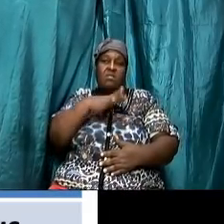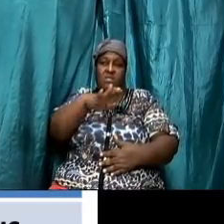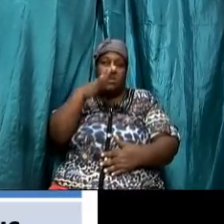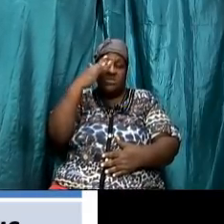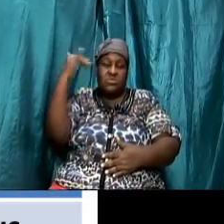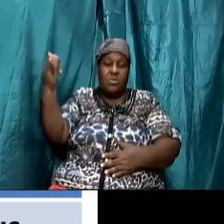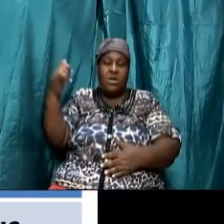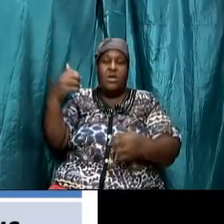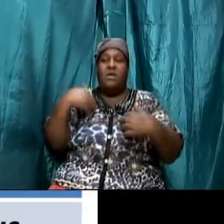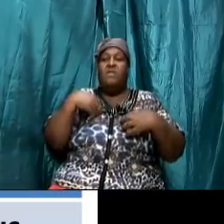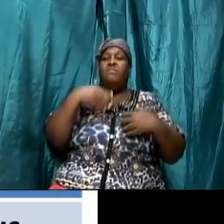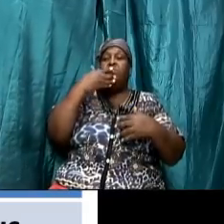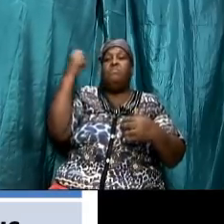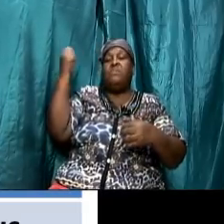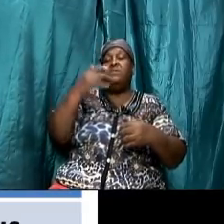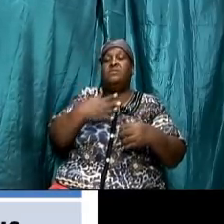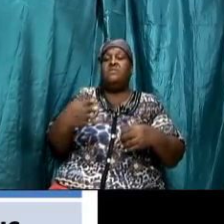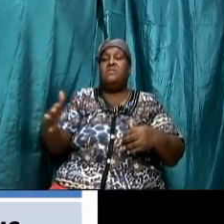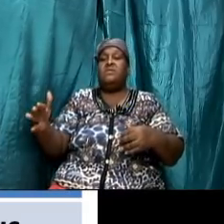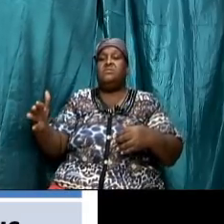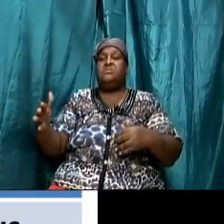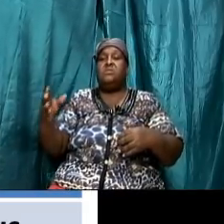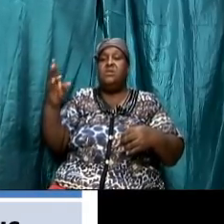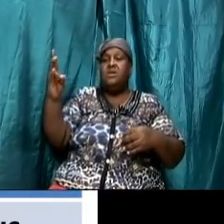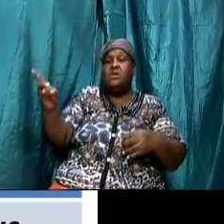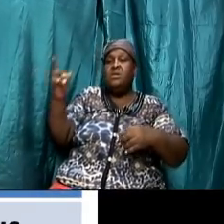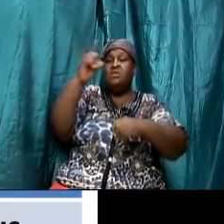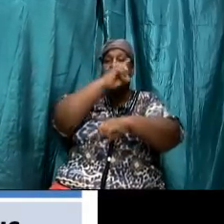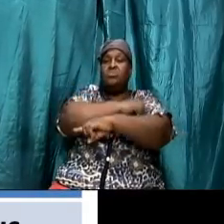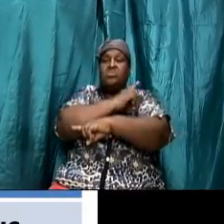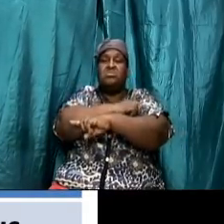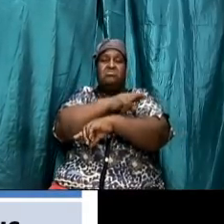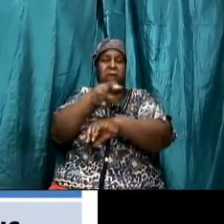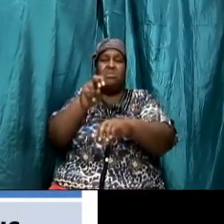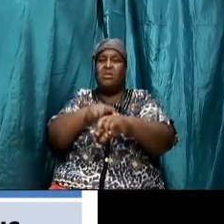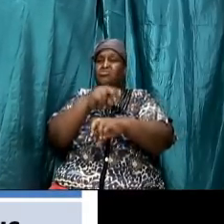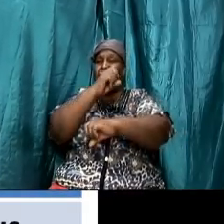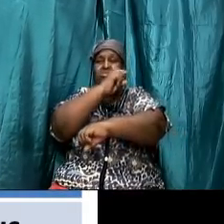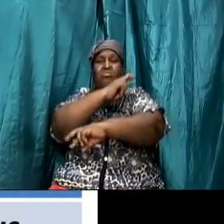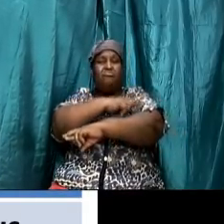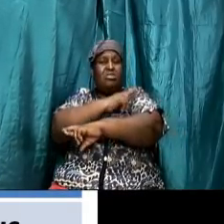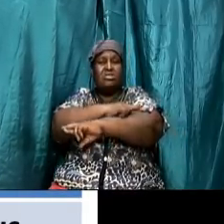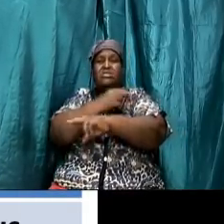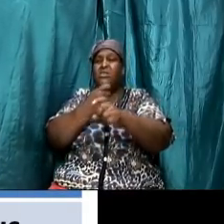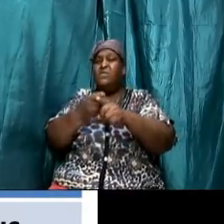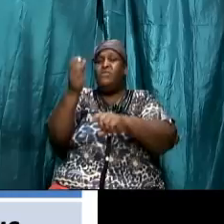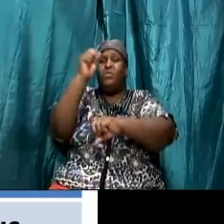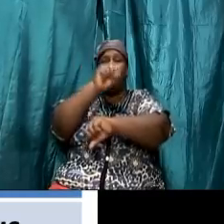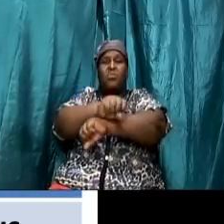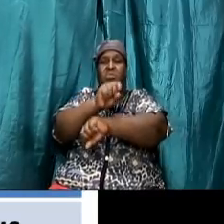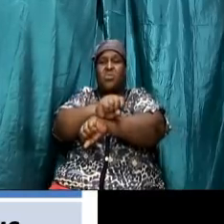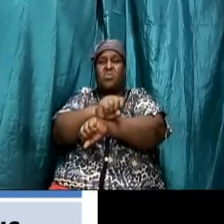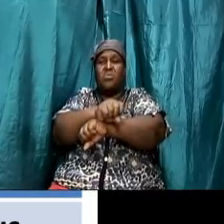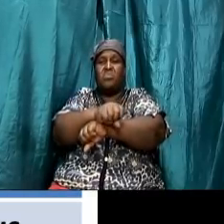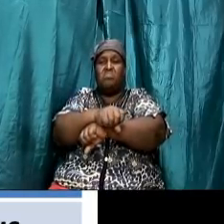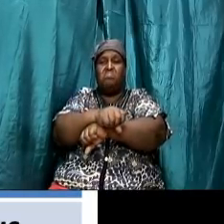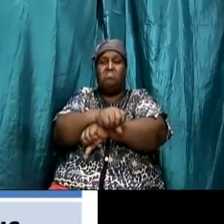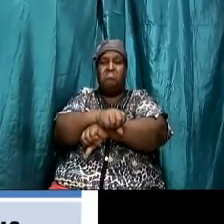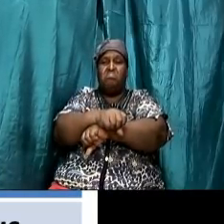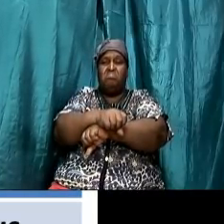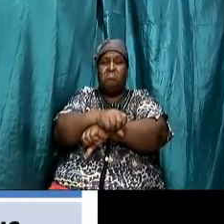the sabbath was a physical rest from work my god